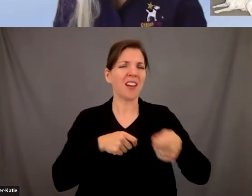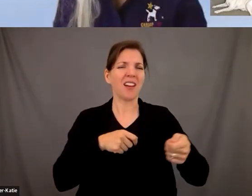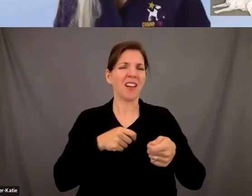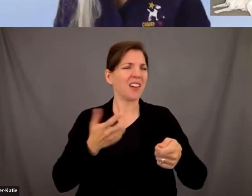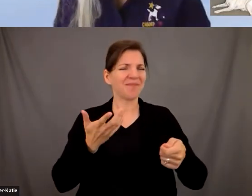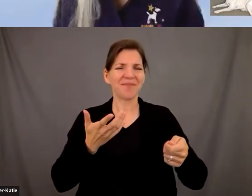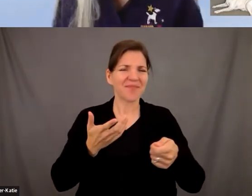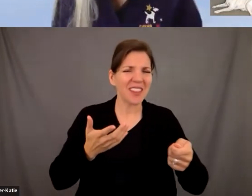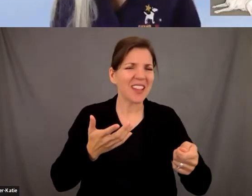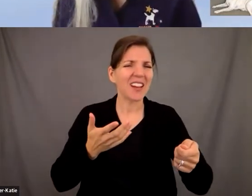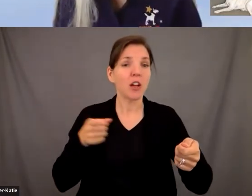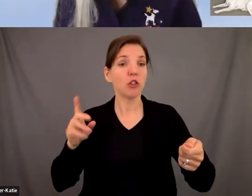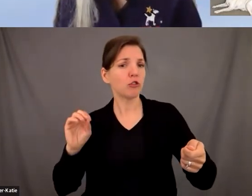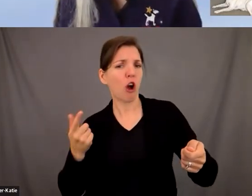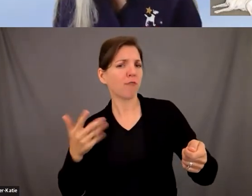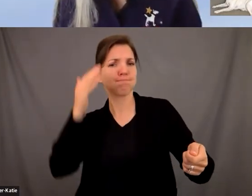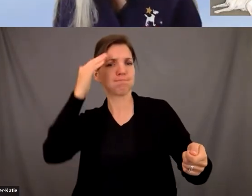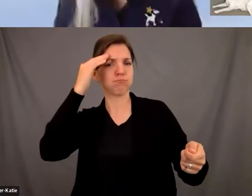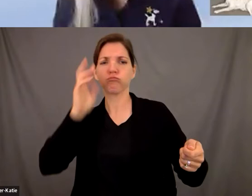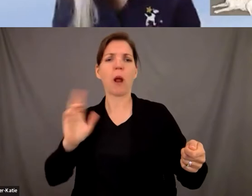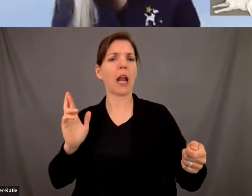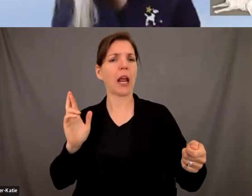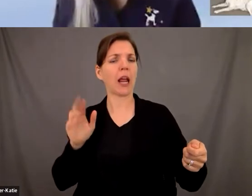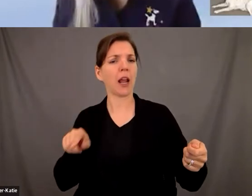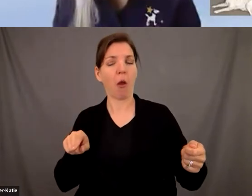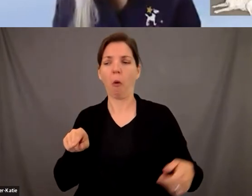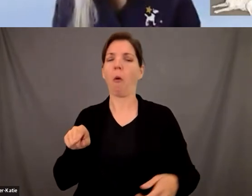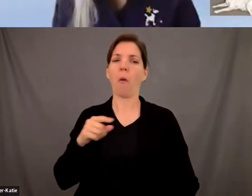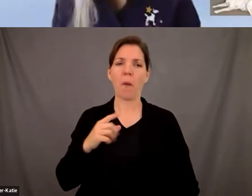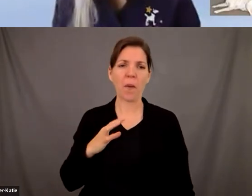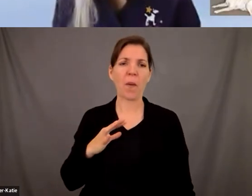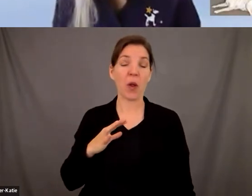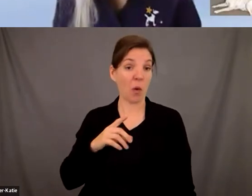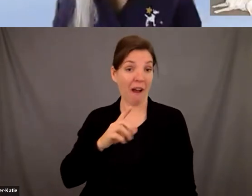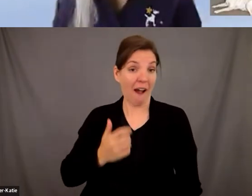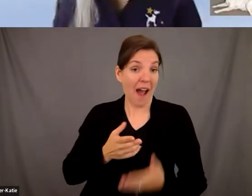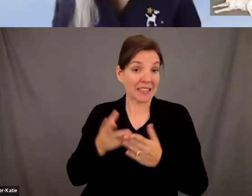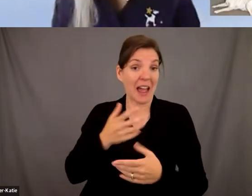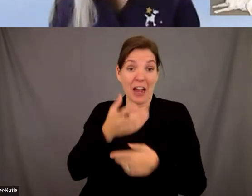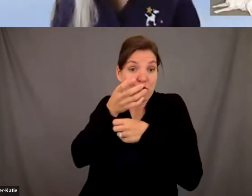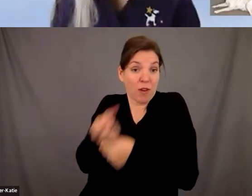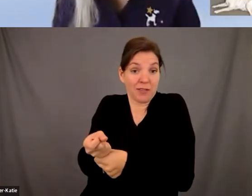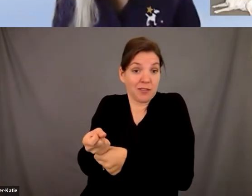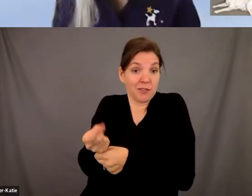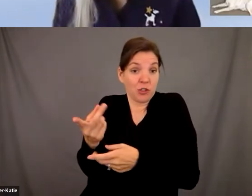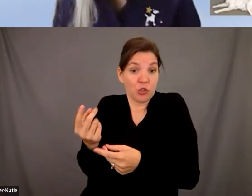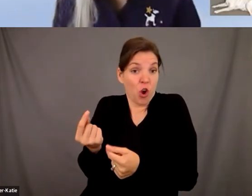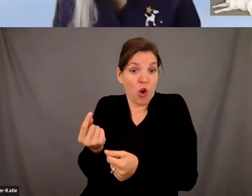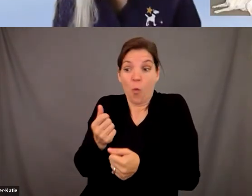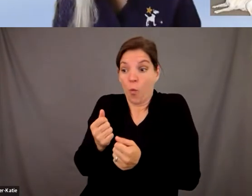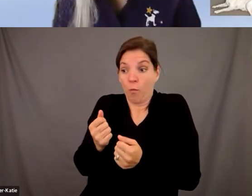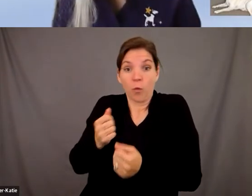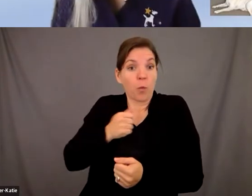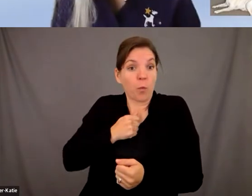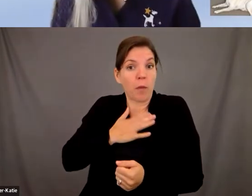obstacles so he is basically i i like i put my life in his hands so it's it's quite i guess i guess